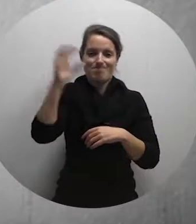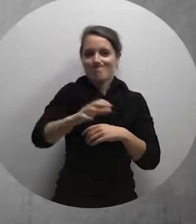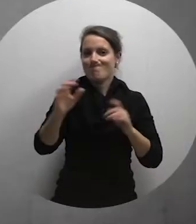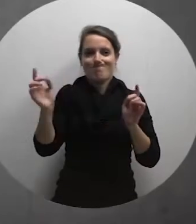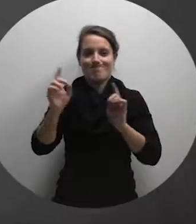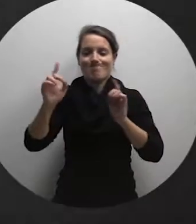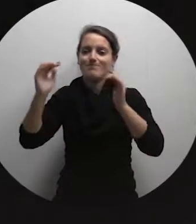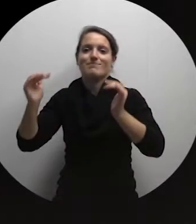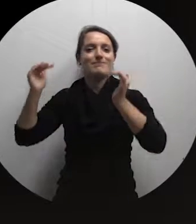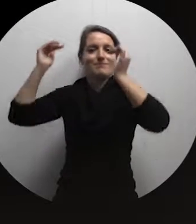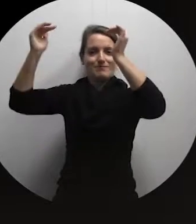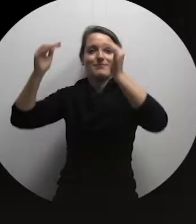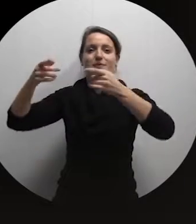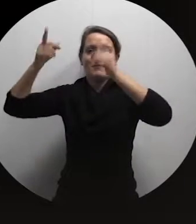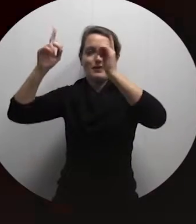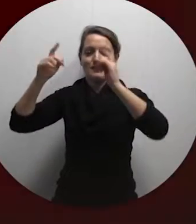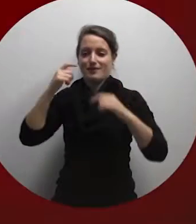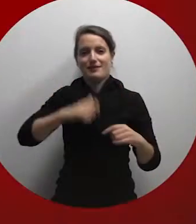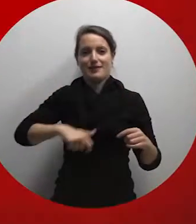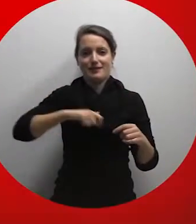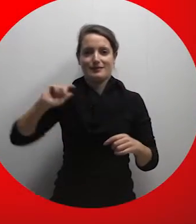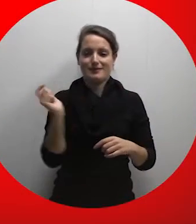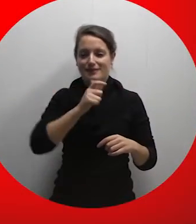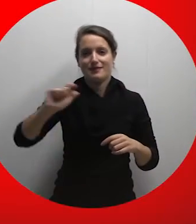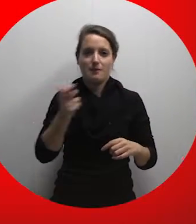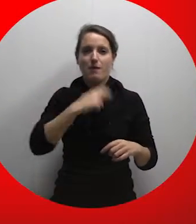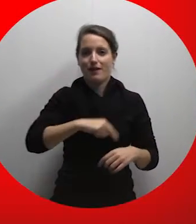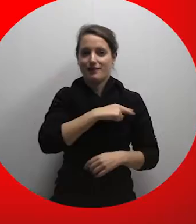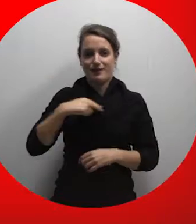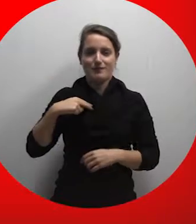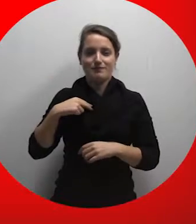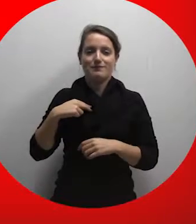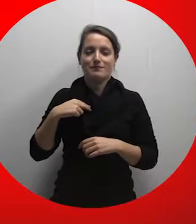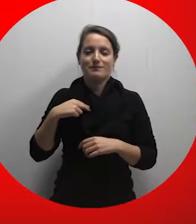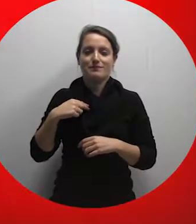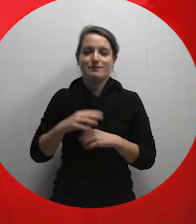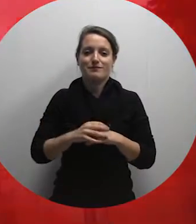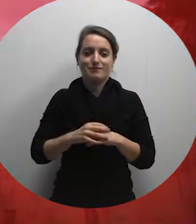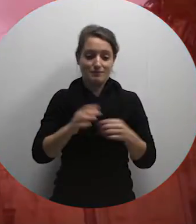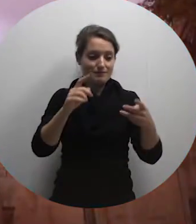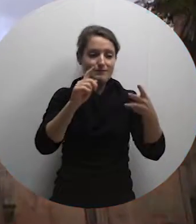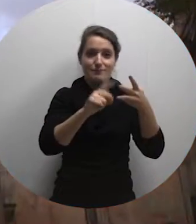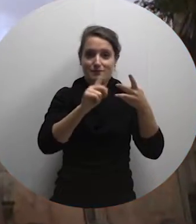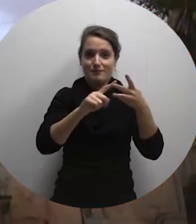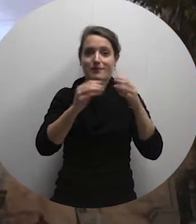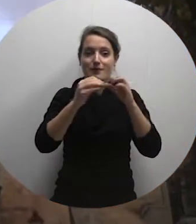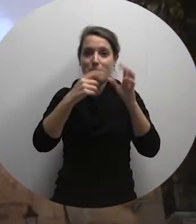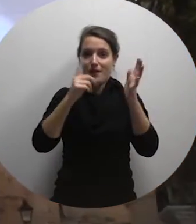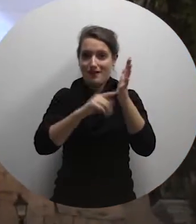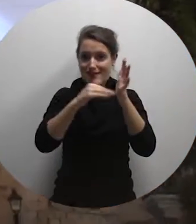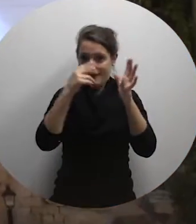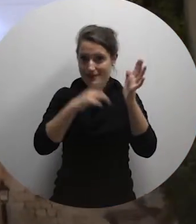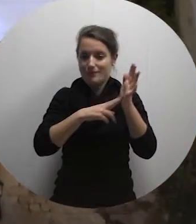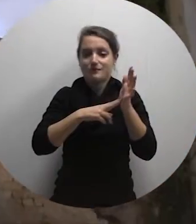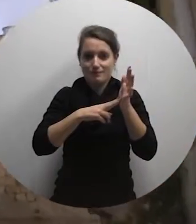Paul, Grandmaster of the Order of the Knights of Malta. Balzane became a parish in the